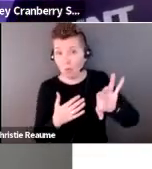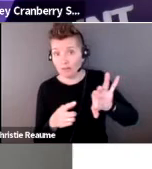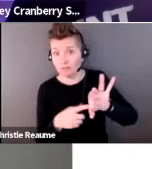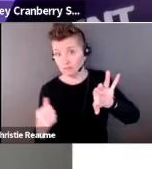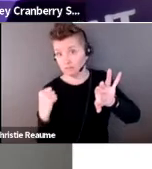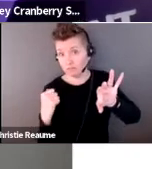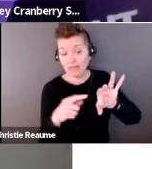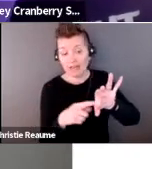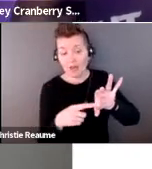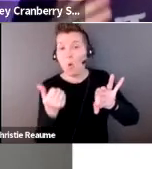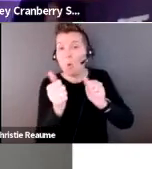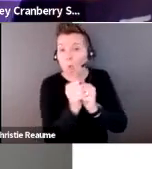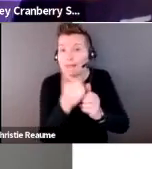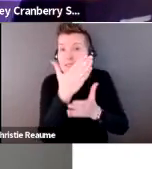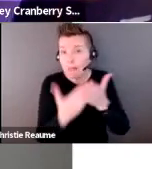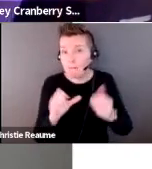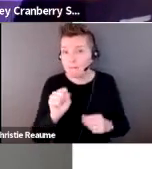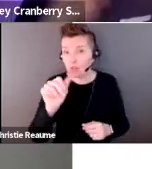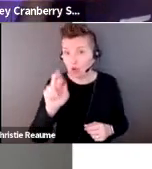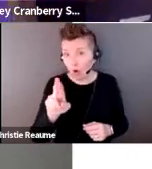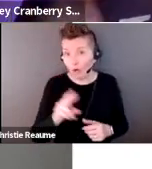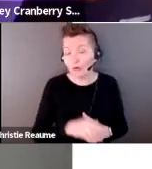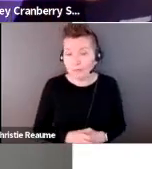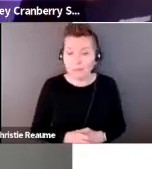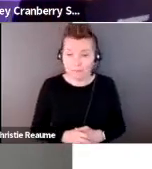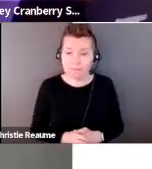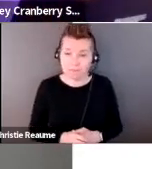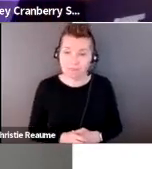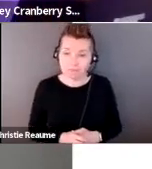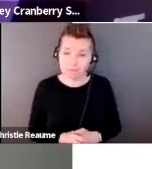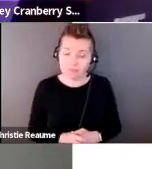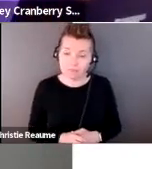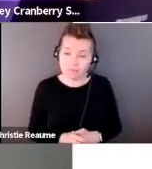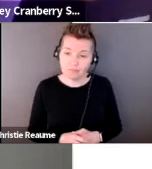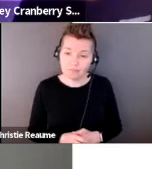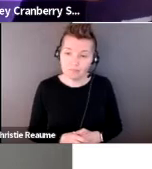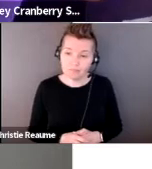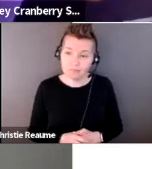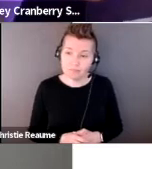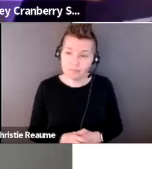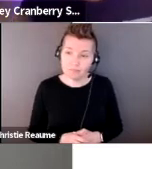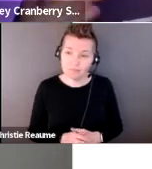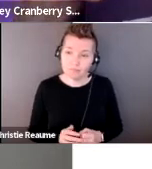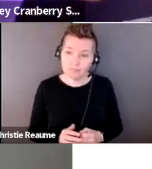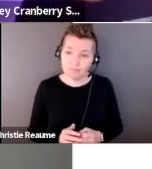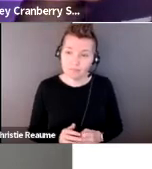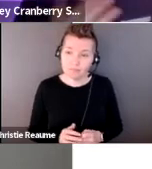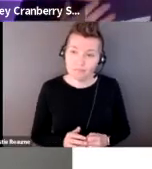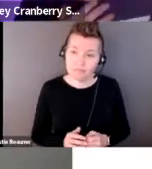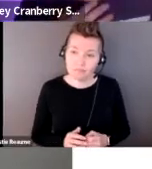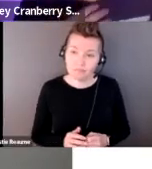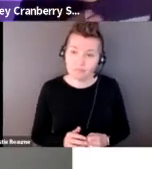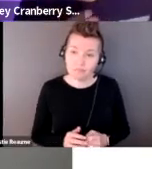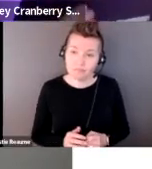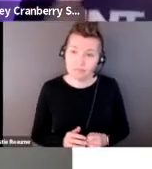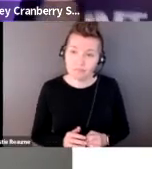But I wanted to mention that when Sean so nicely introduced me,